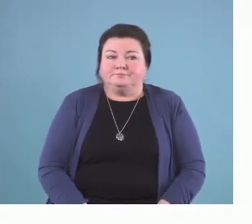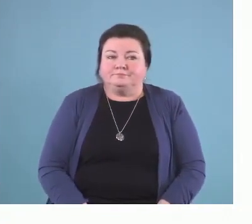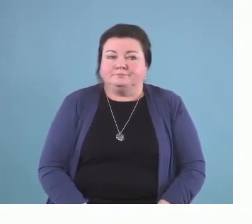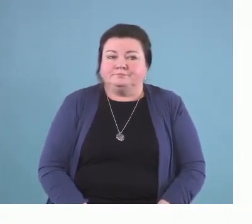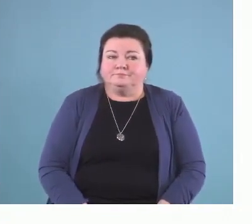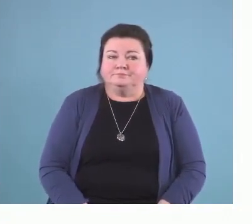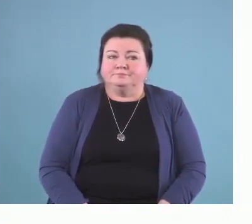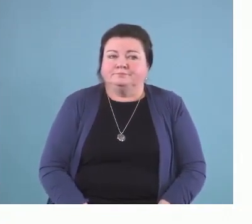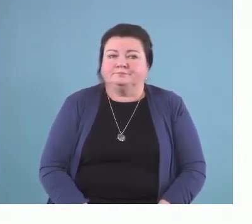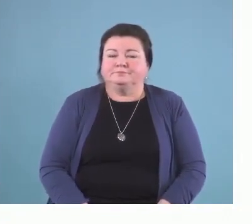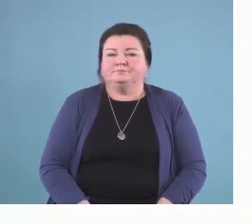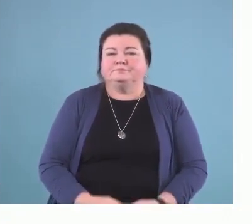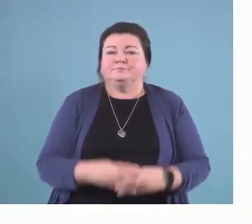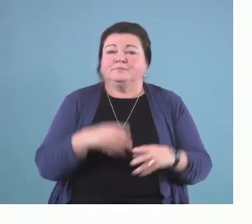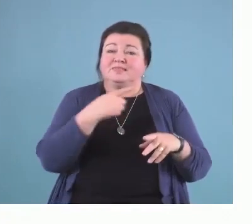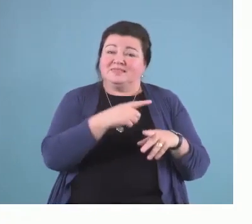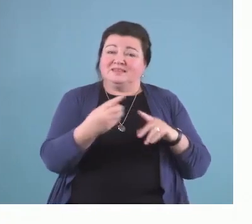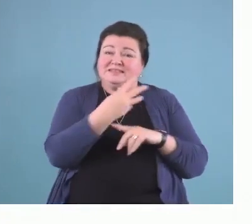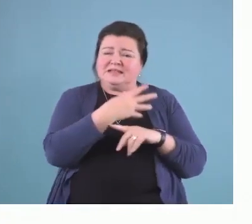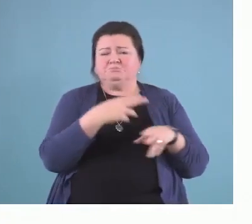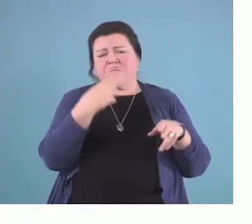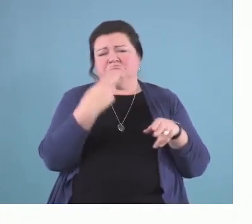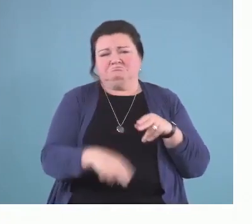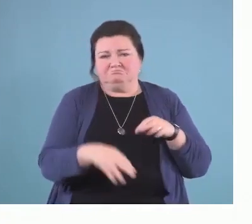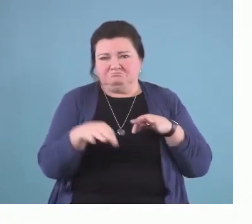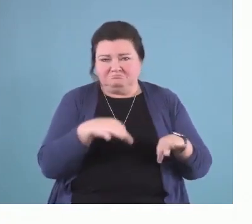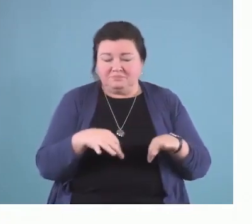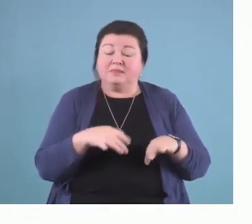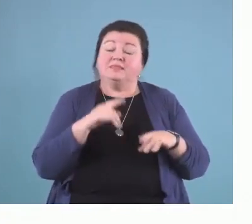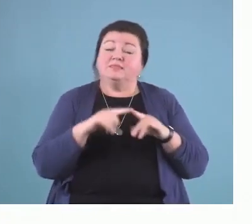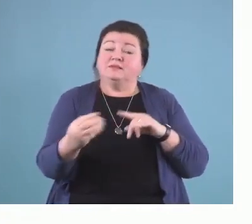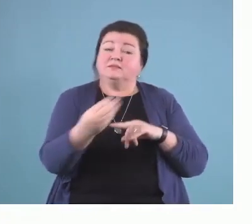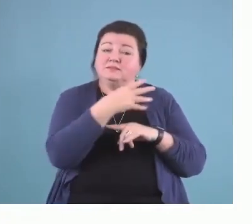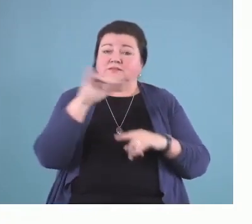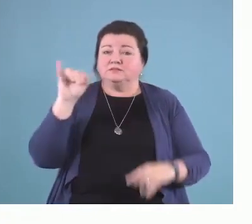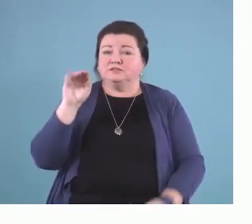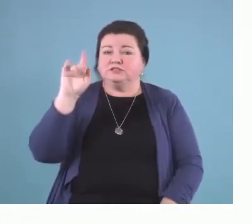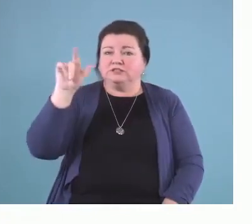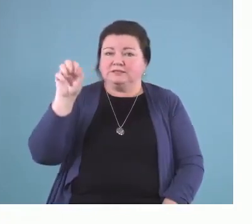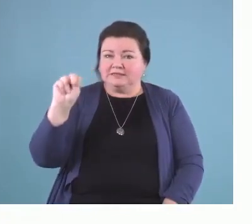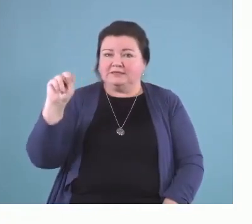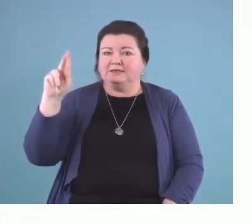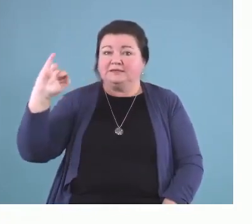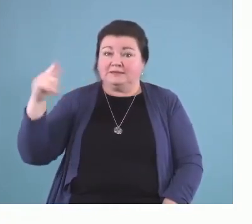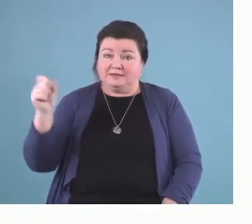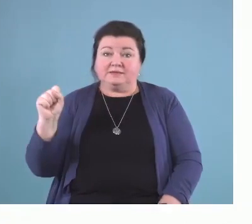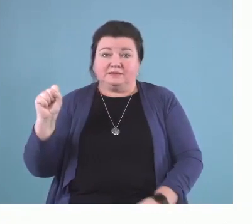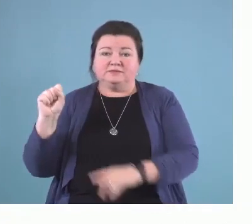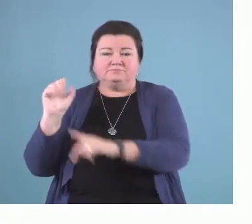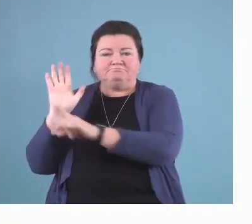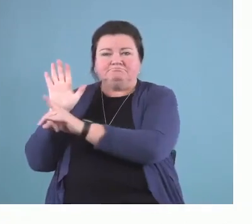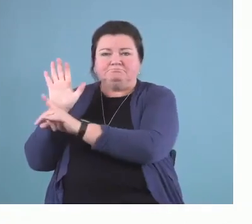I'm not going to spend very much time on this slide, but this is another slide from Jillian King's work. And it really says